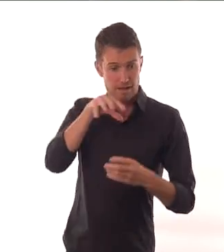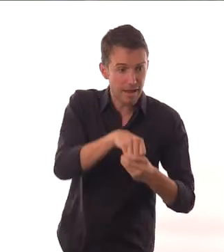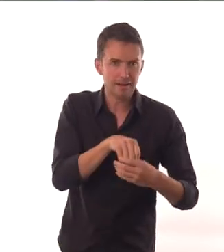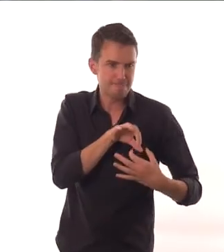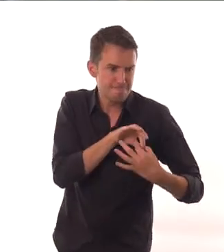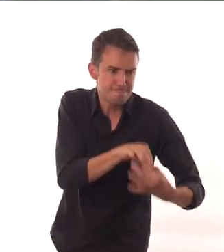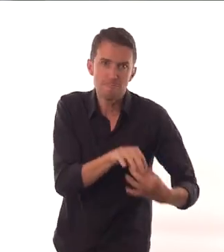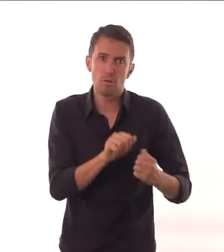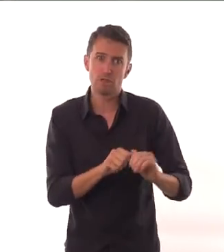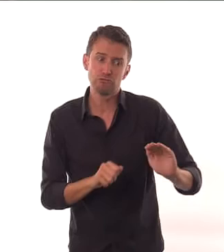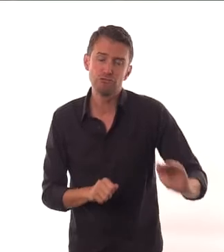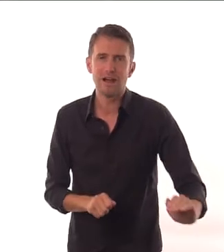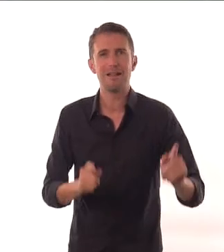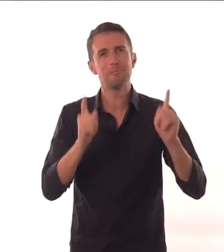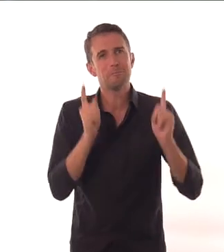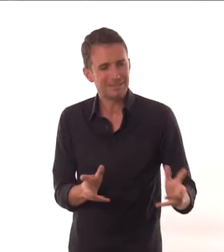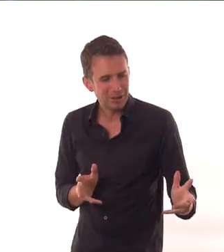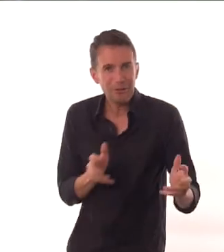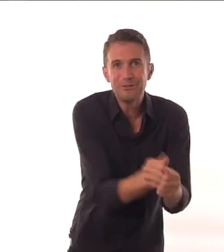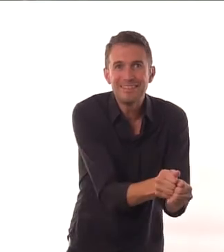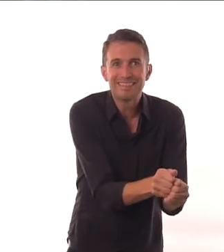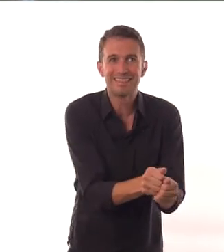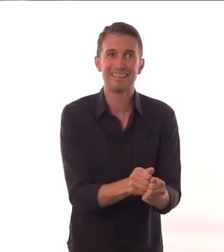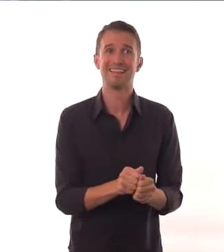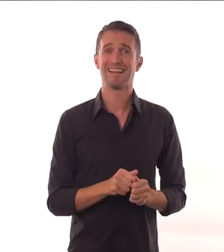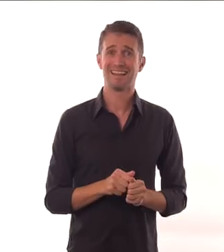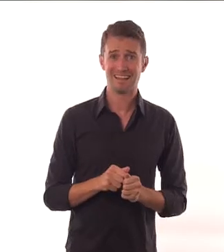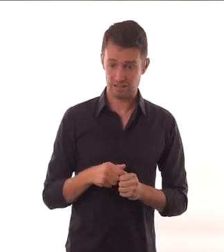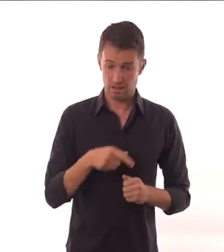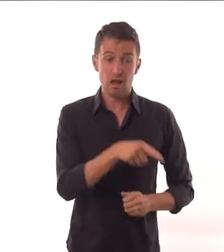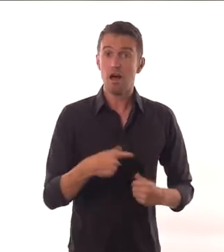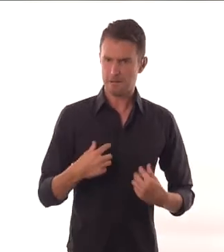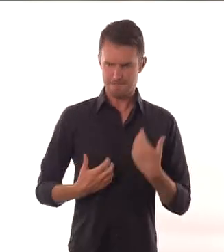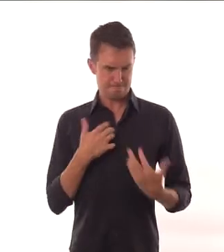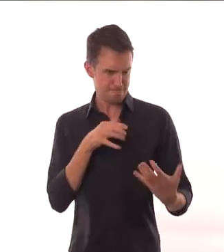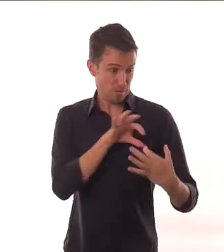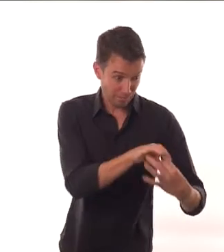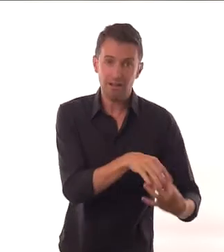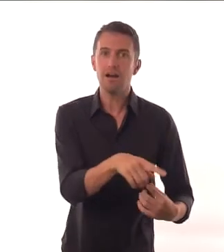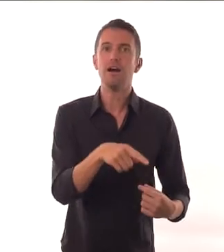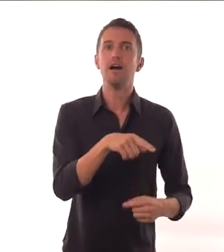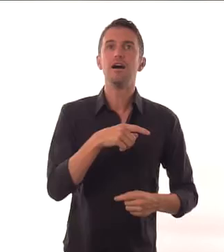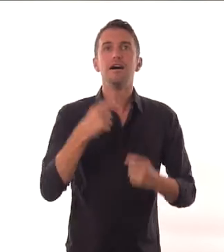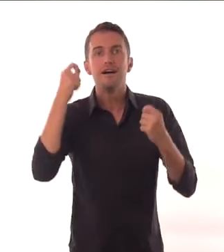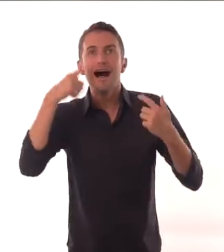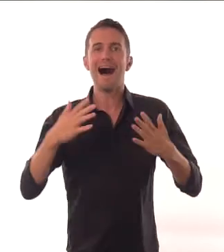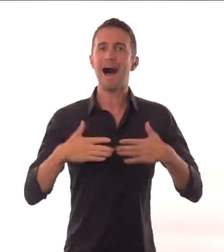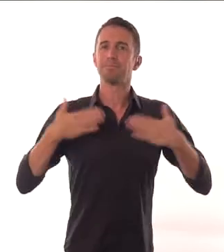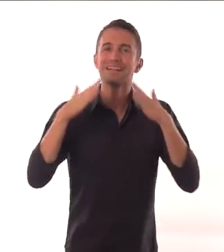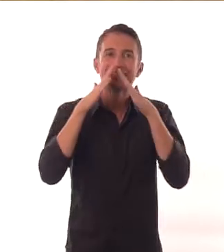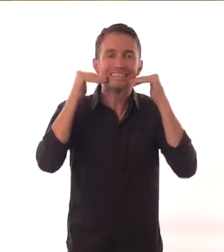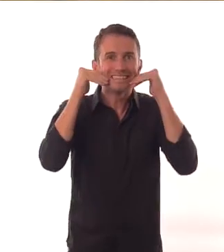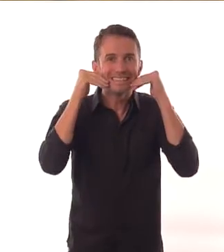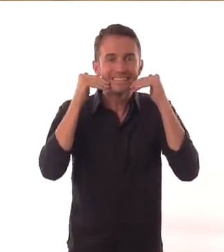Fathers who are involved, who spend more time with their children, release hormones that make them feel